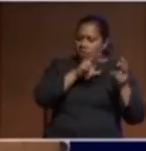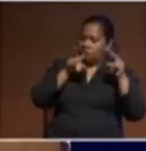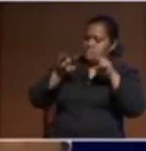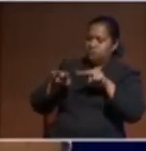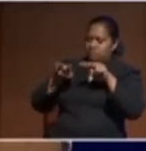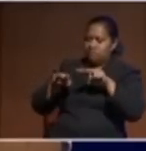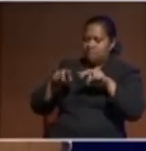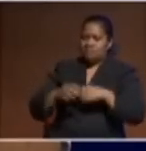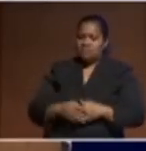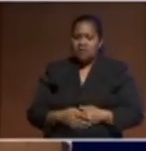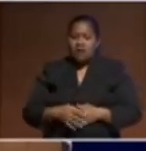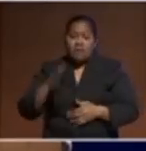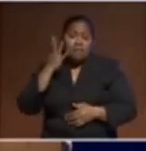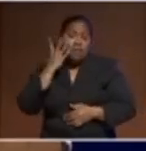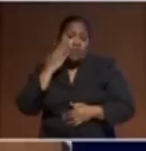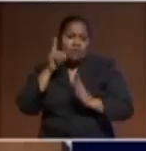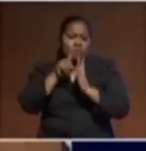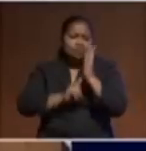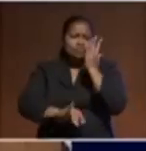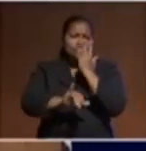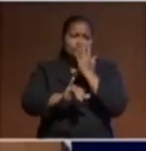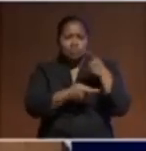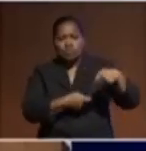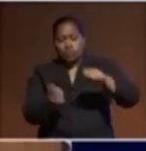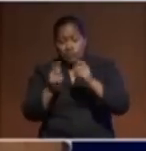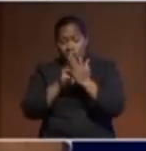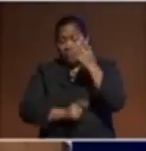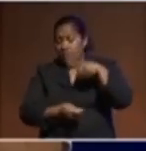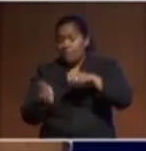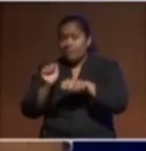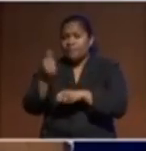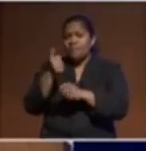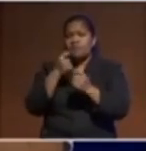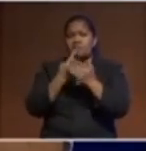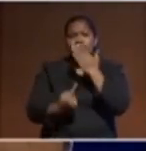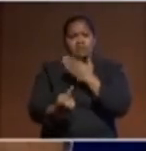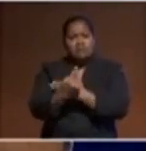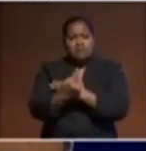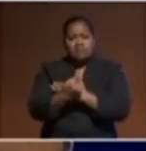And when January 6th happened with the